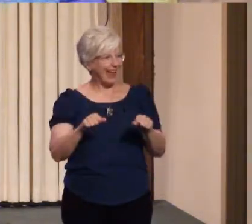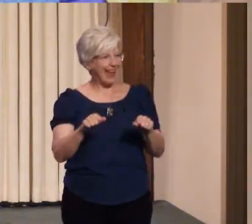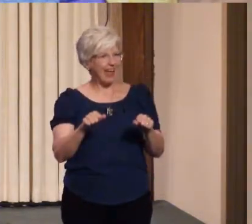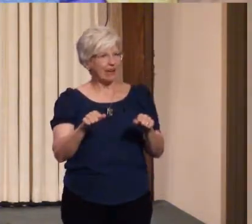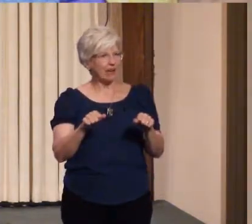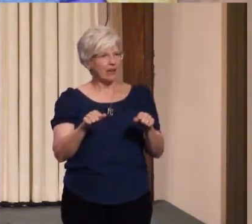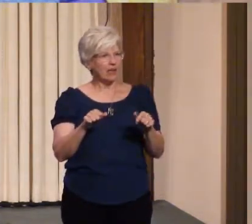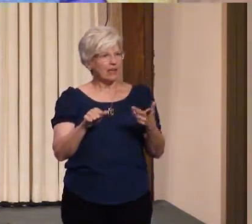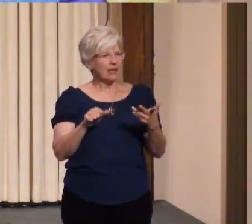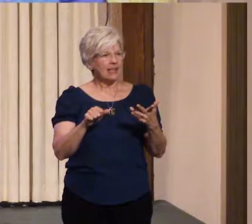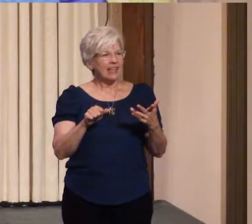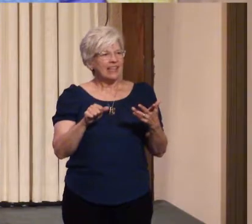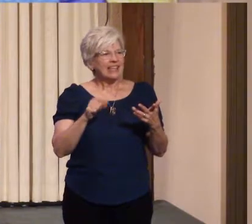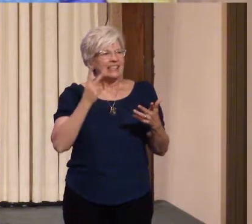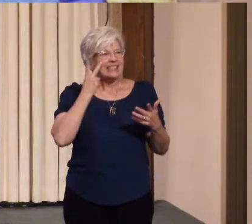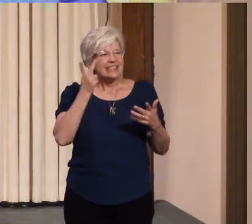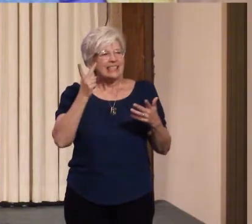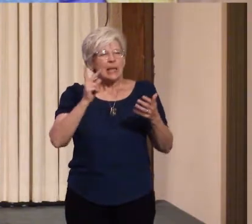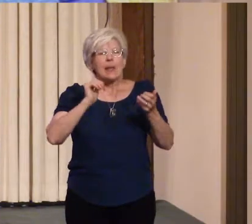illusion